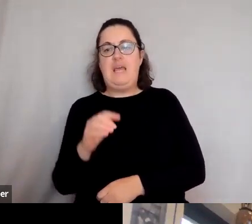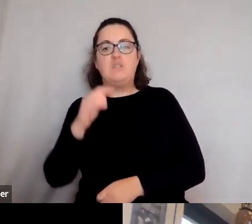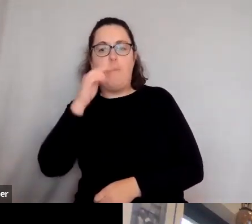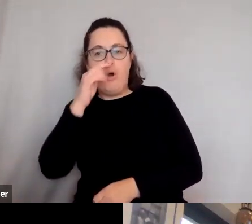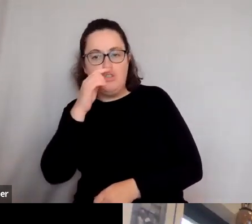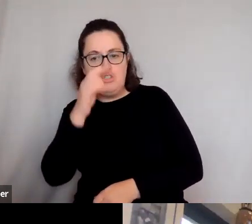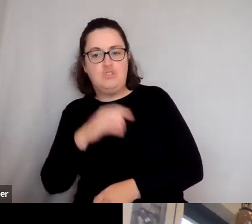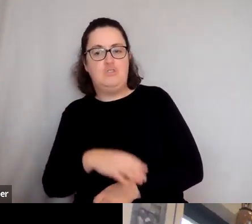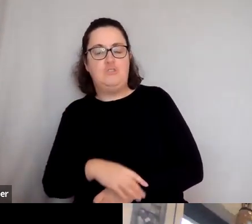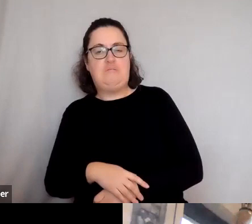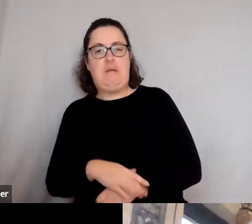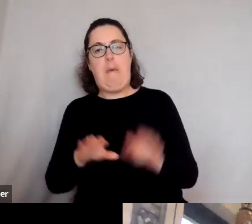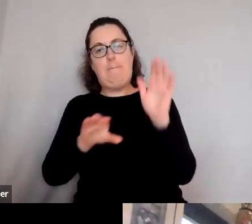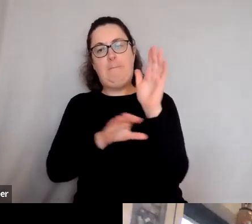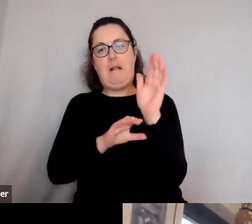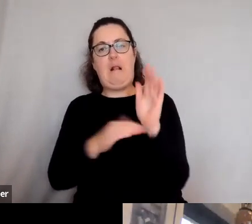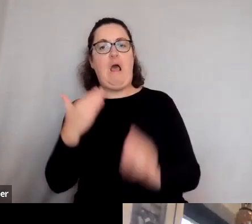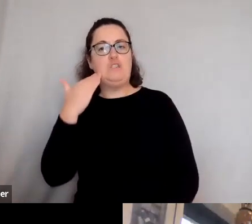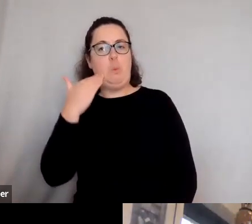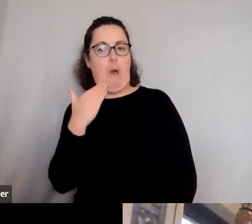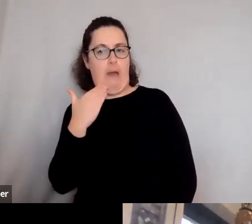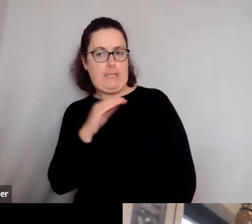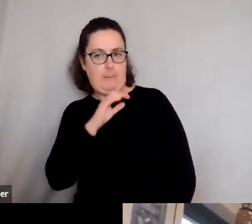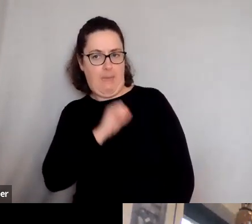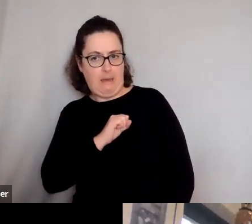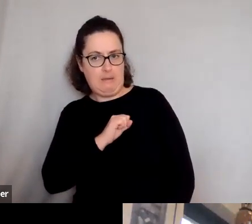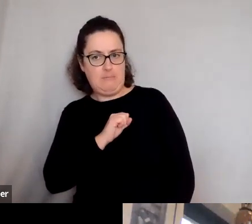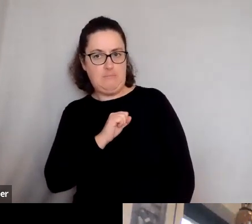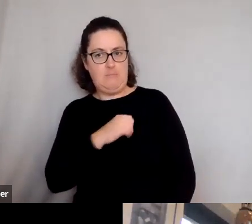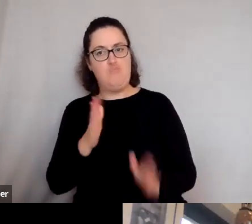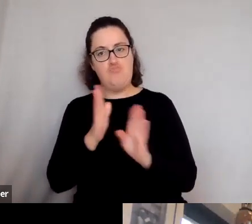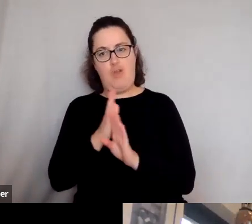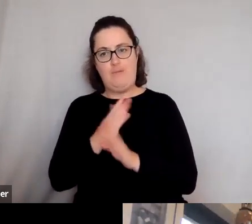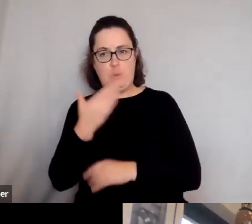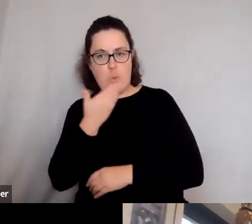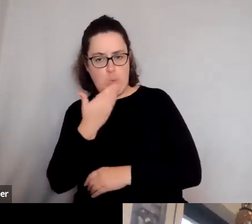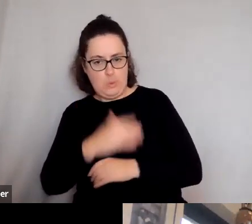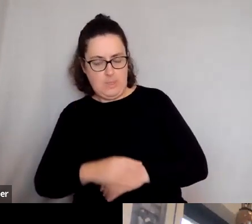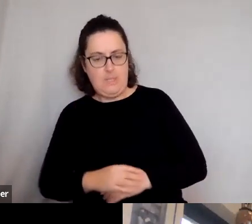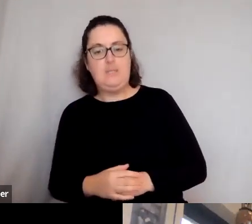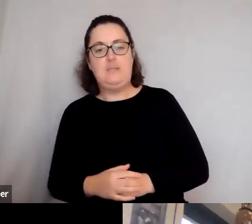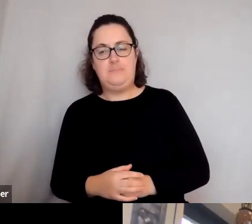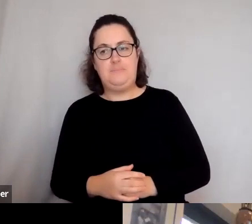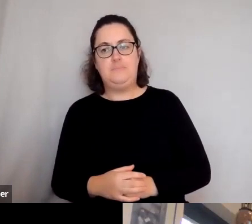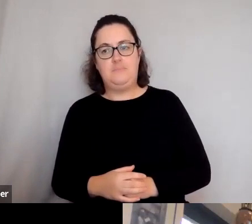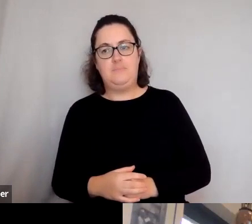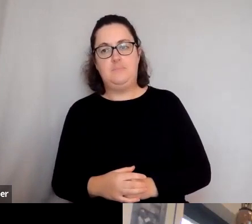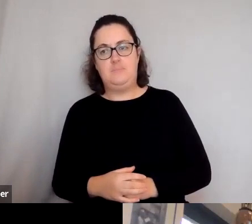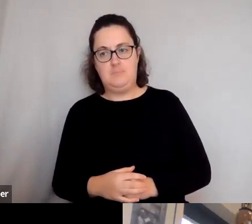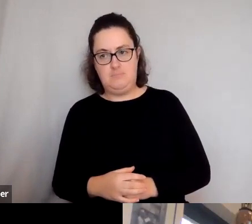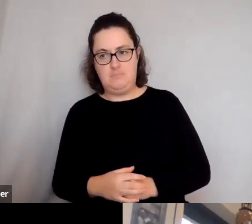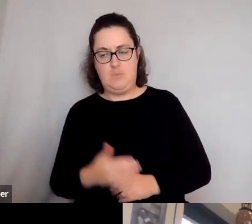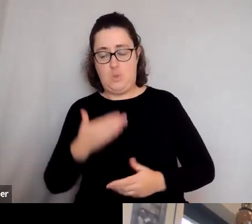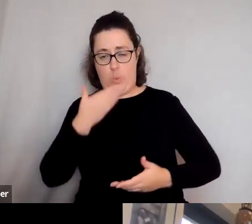-class white blokes who went to public school. And what you saw is that the story of Odysseus, the